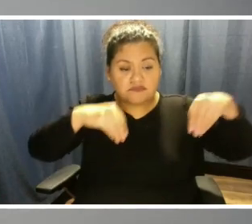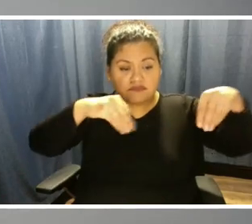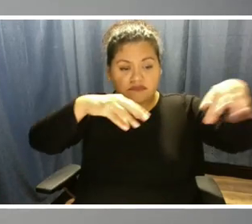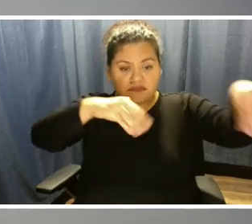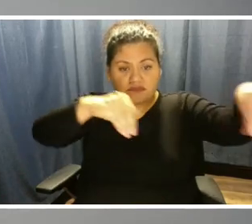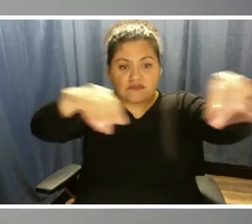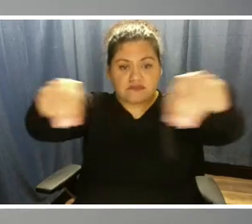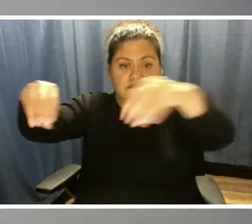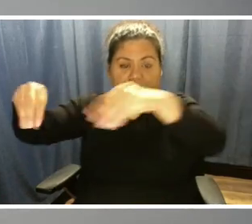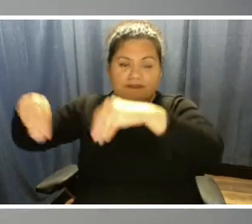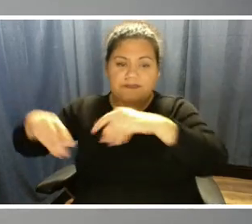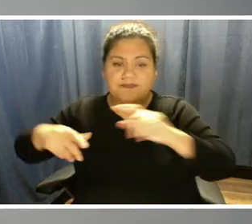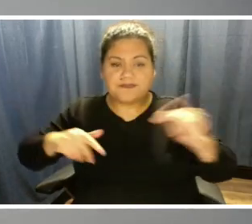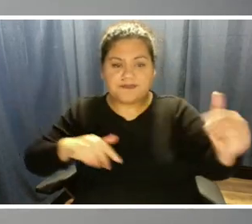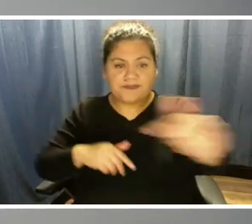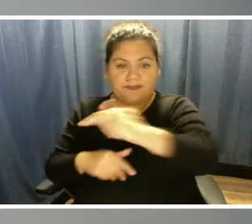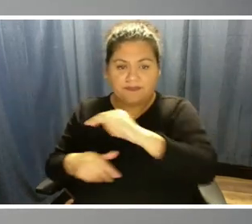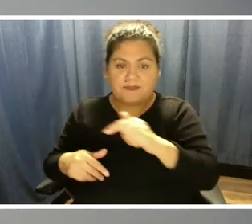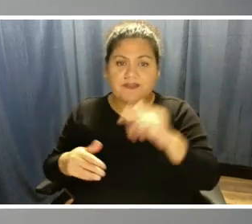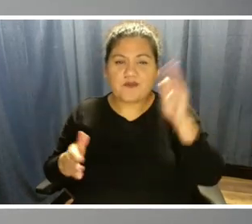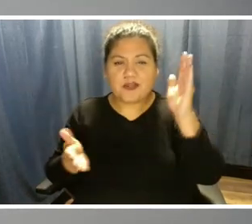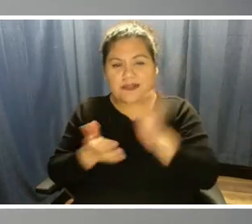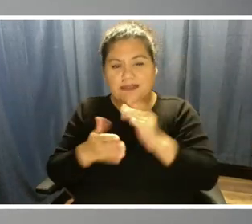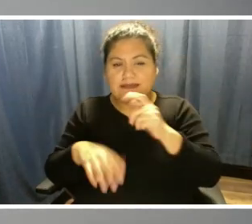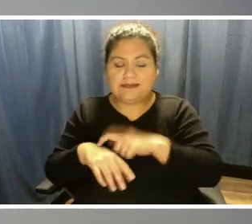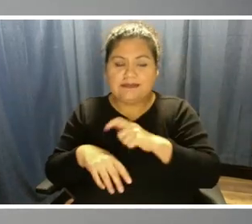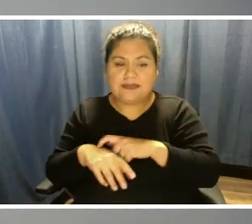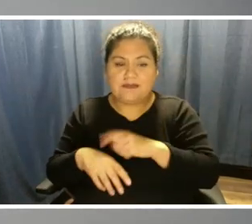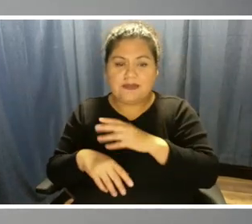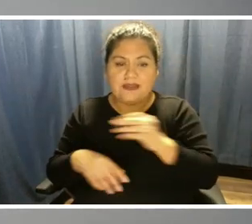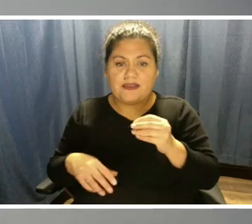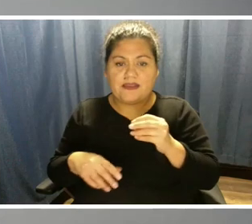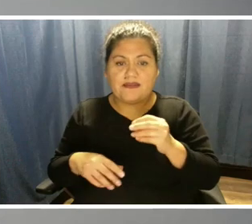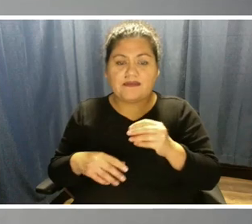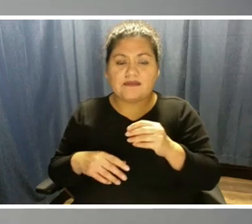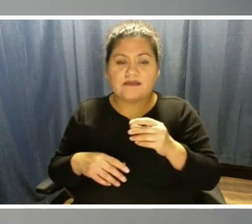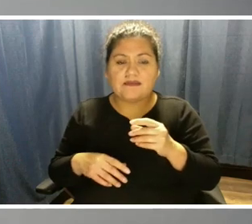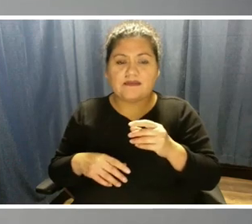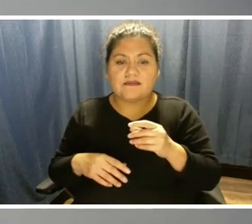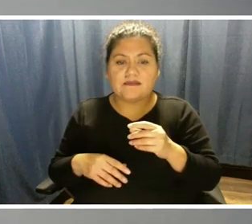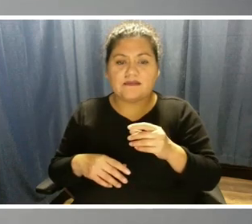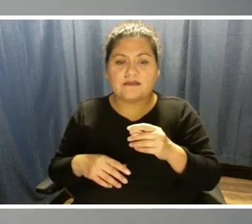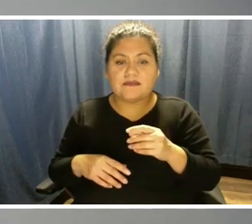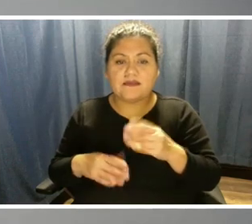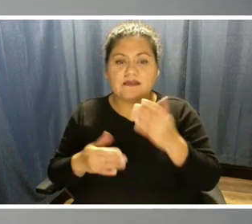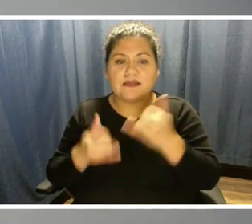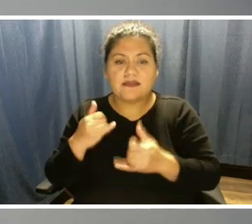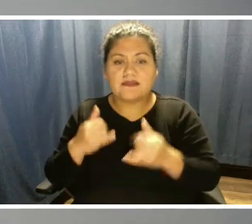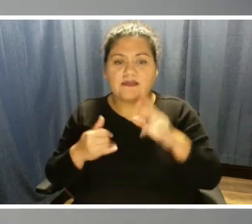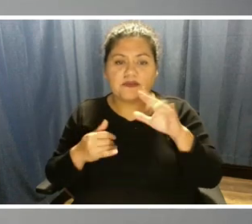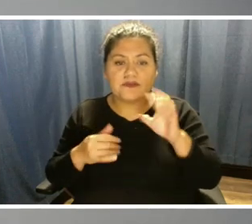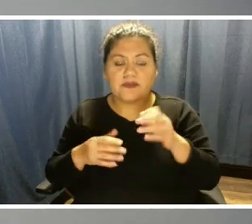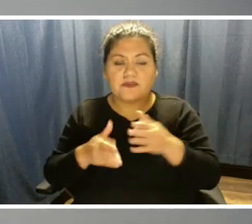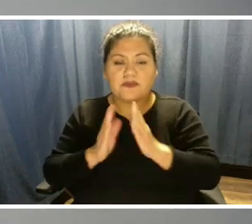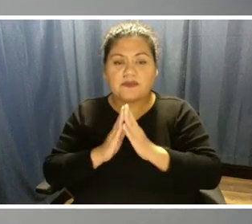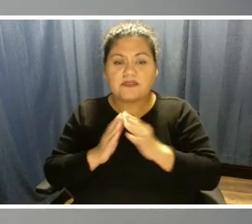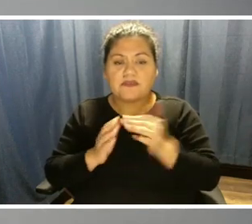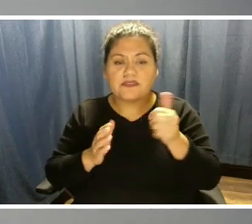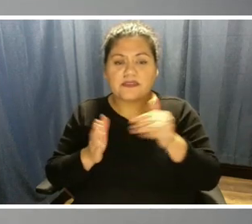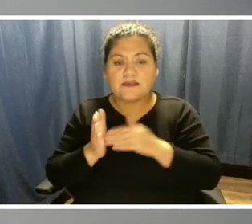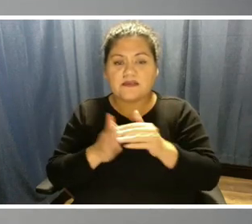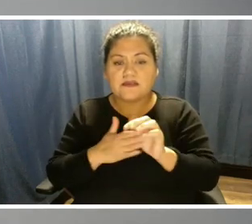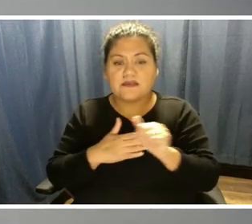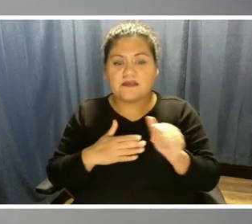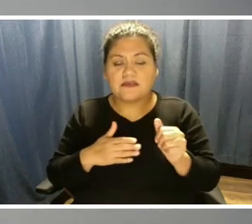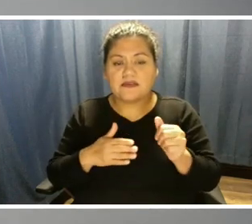was enabled by, you know, investments and reclosers that we had in our last rate request, that was $10 million of that. So there's